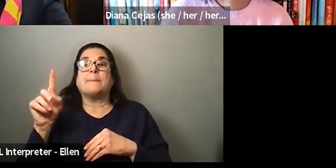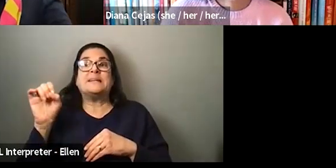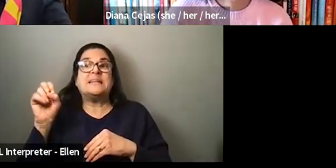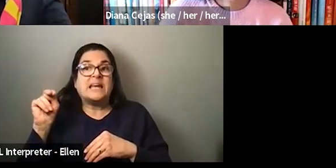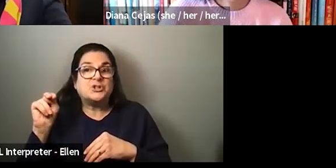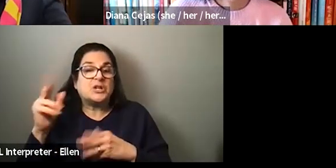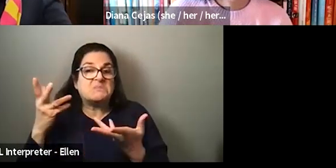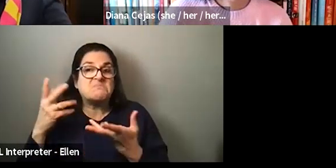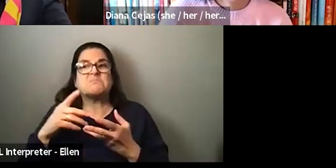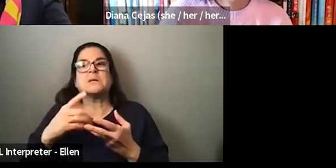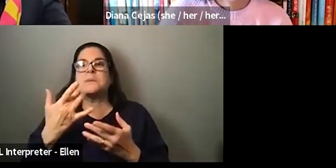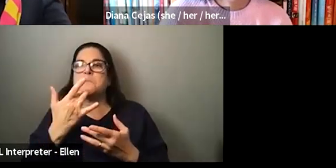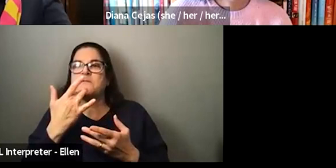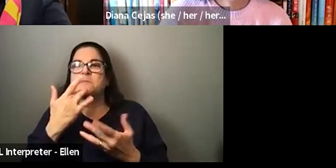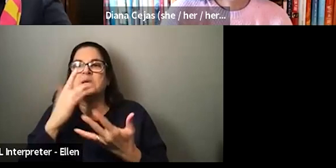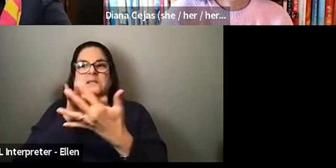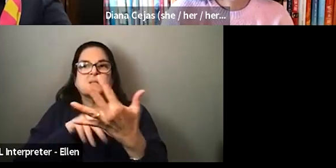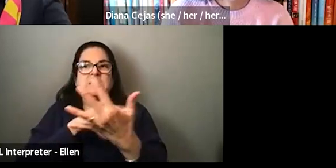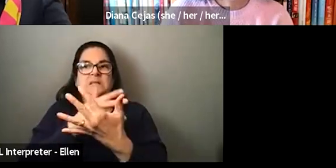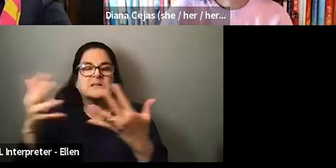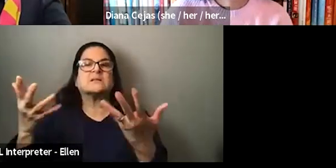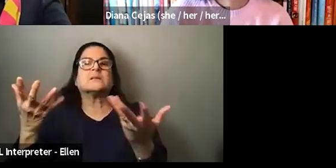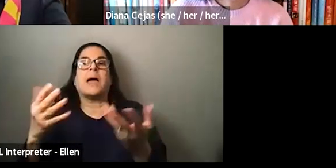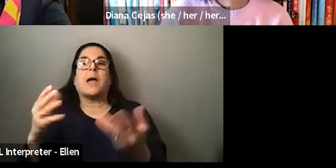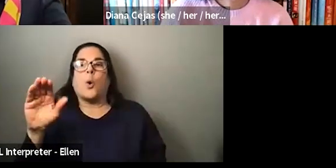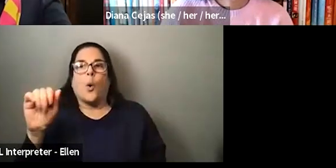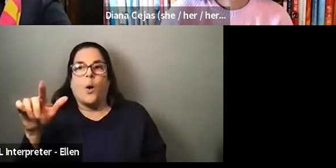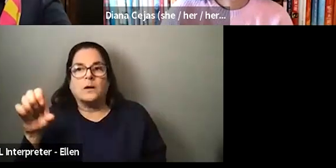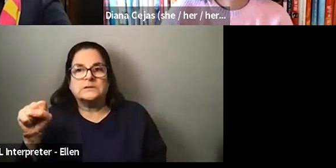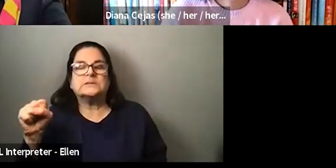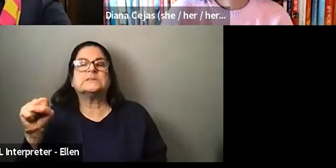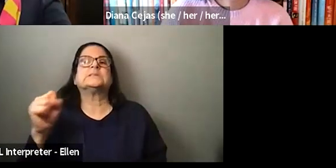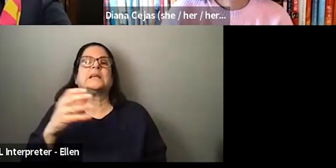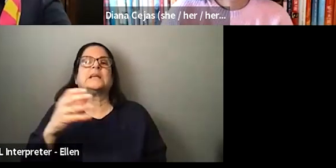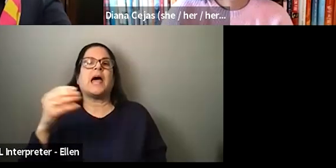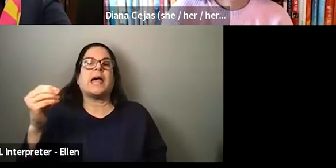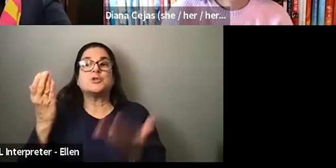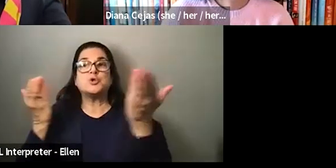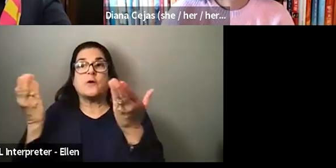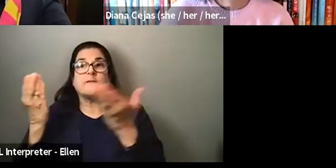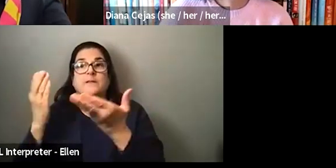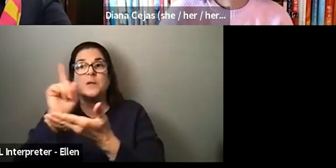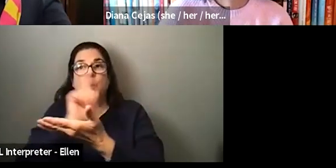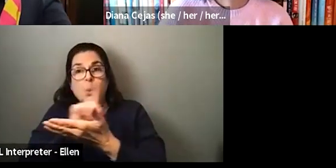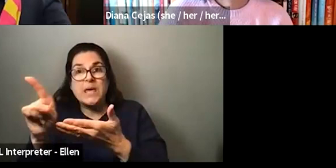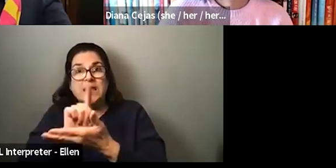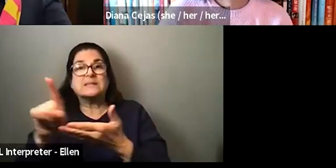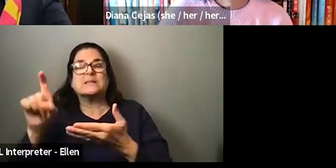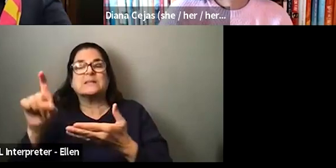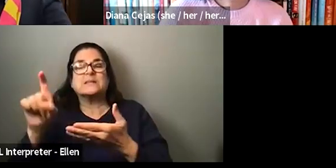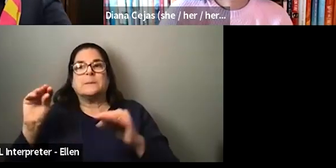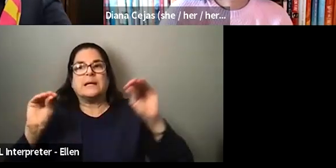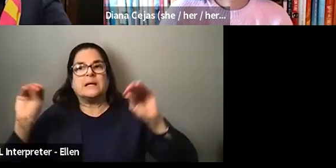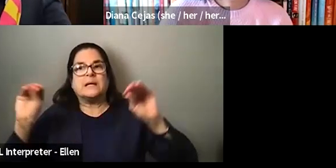make sure that my calls and my service weeks are sort of evenly distributed, um, um, because of my, um, mobility and my sort of